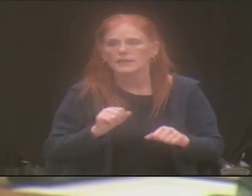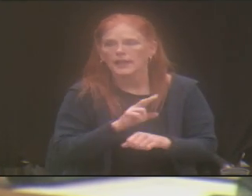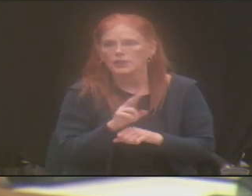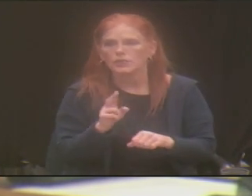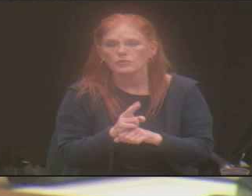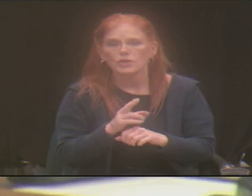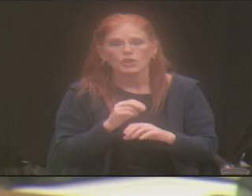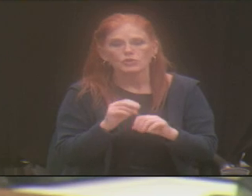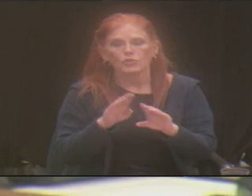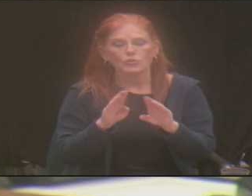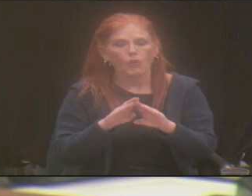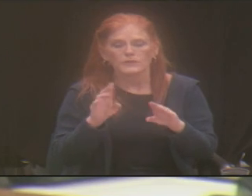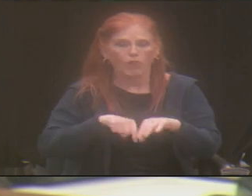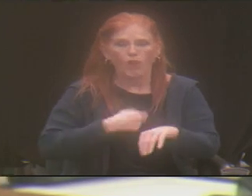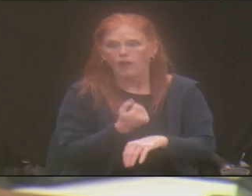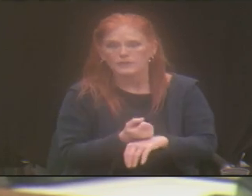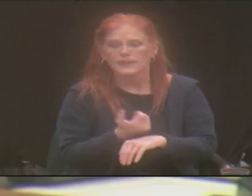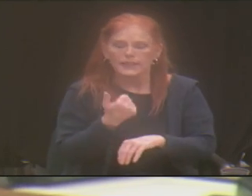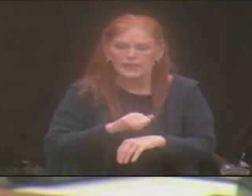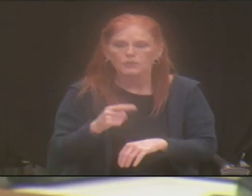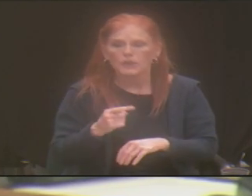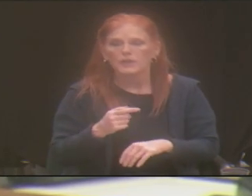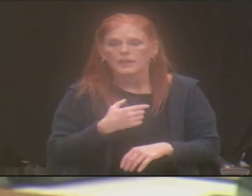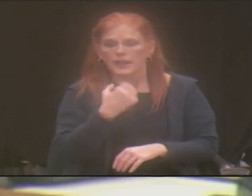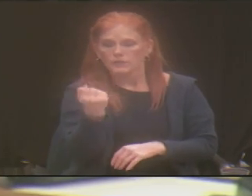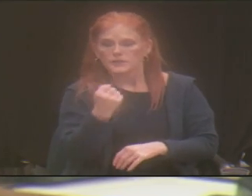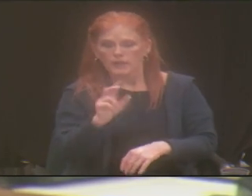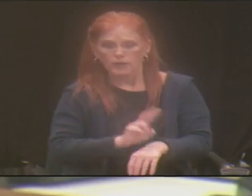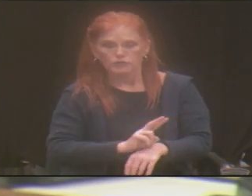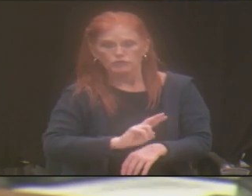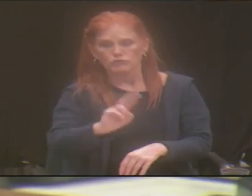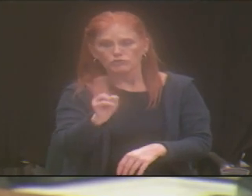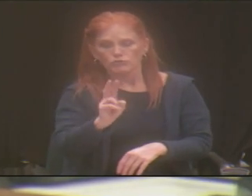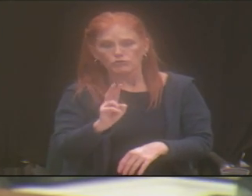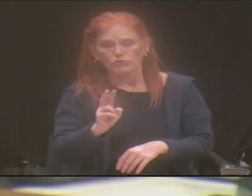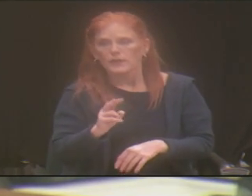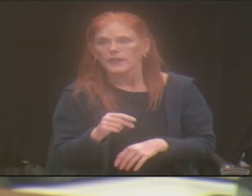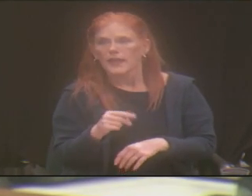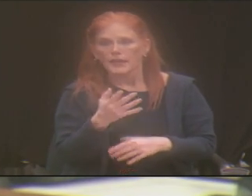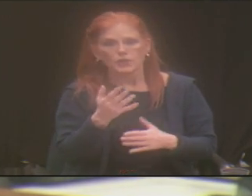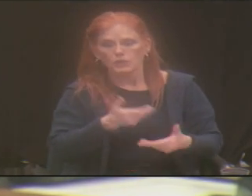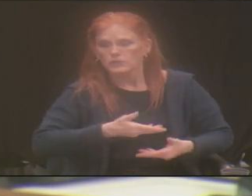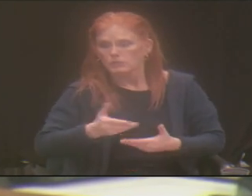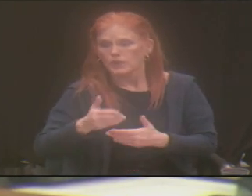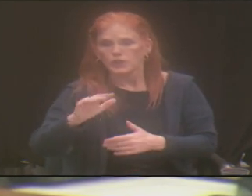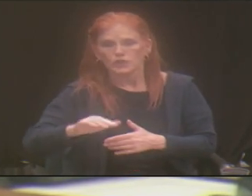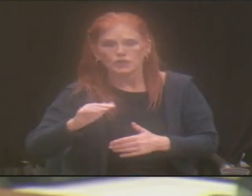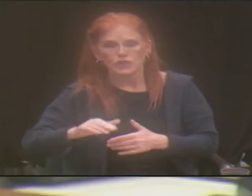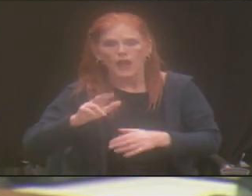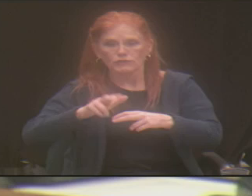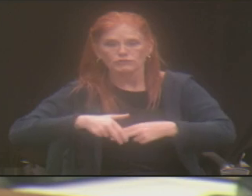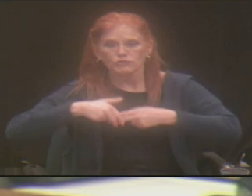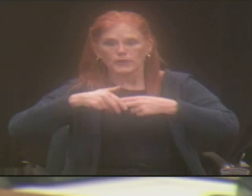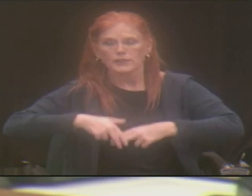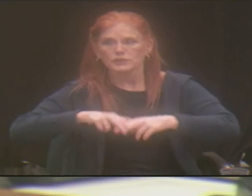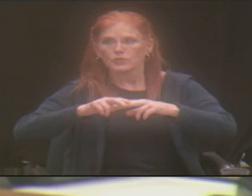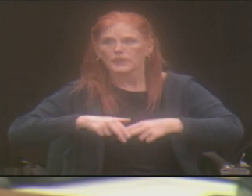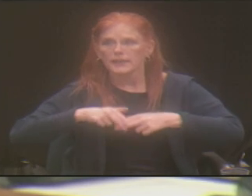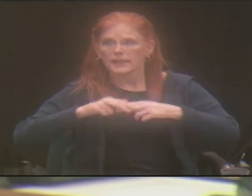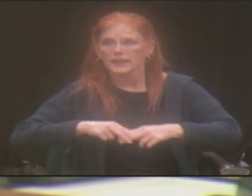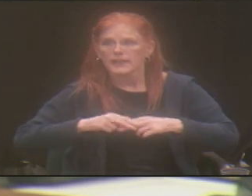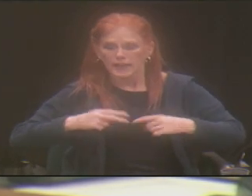doors. So if it was Saturday at 2 in the afternoon and you wanted to take your child swinging in his wheelchair,